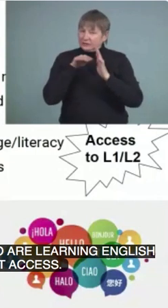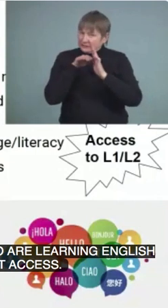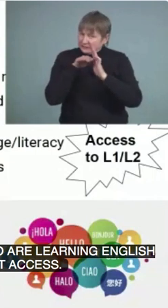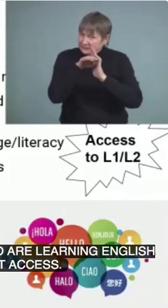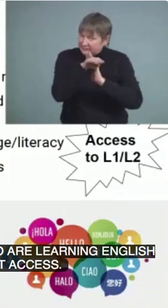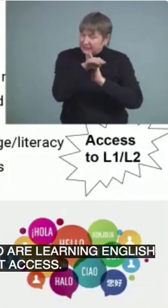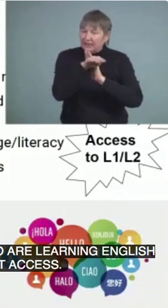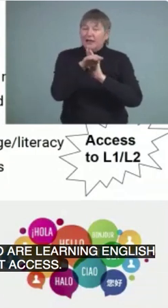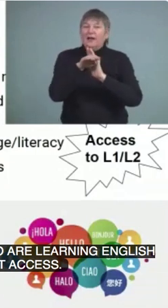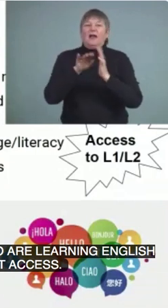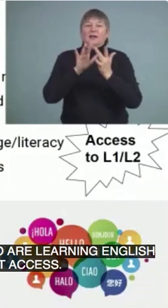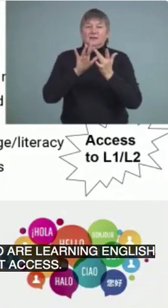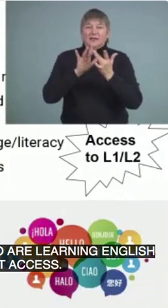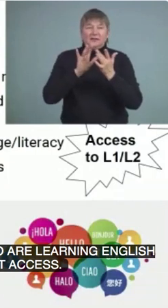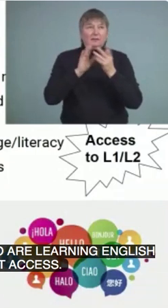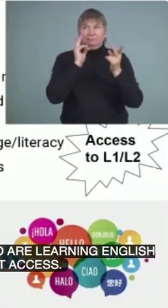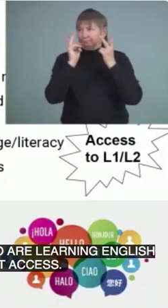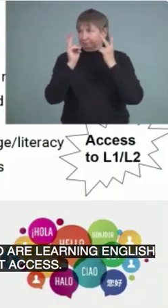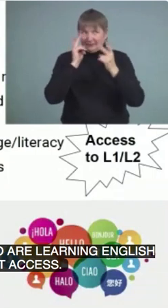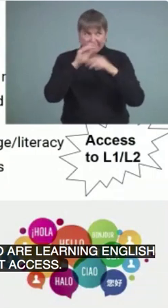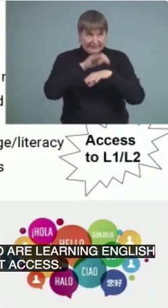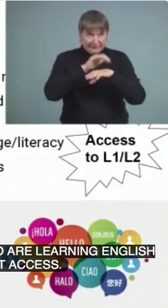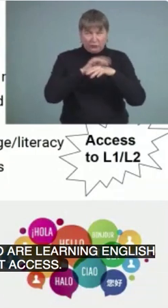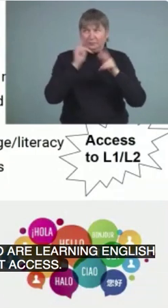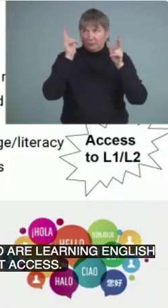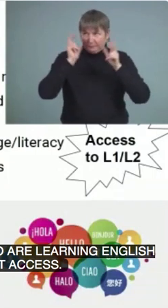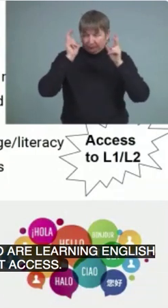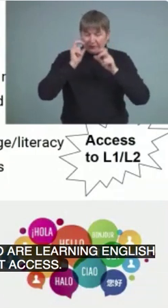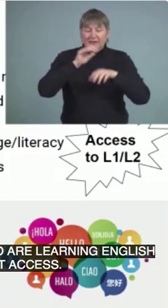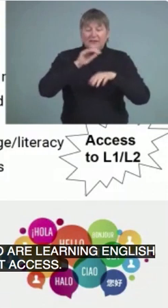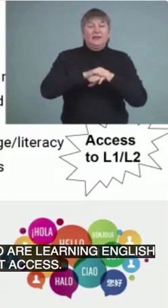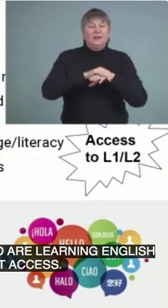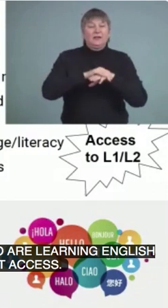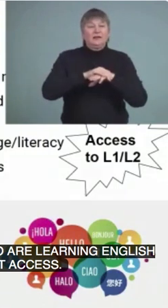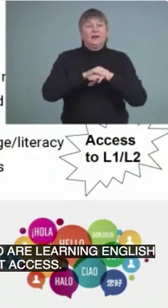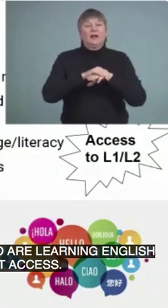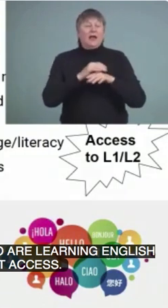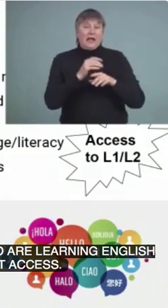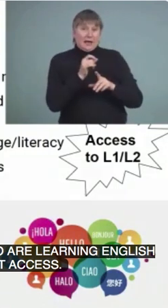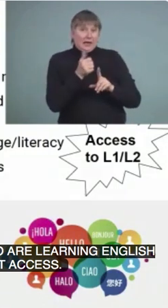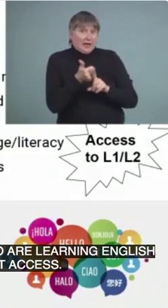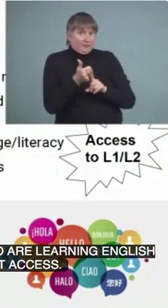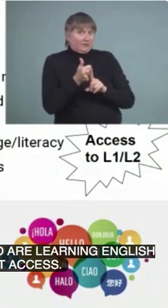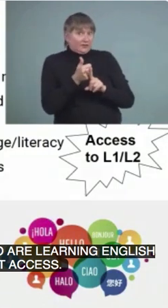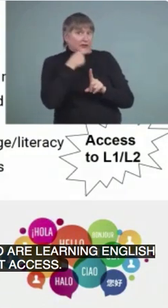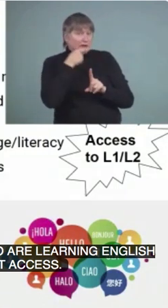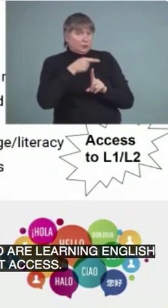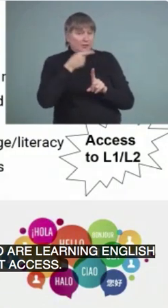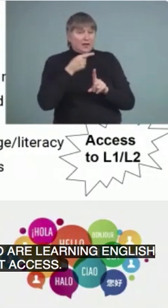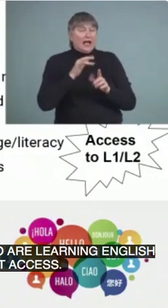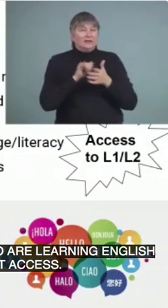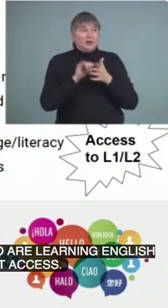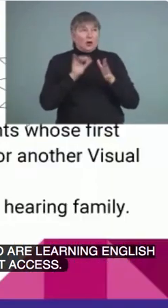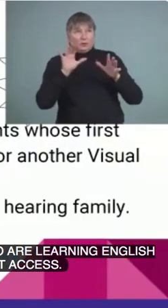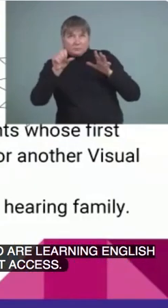existing first language and consistent access, because they are hearing to that new L2, which is